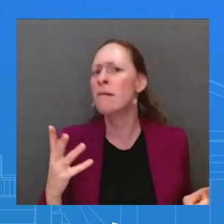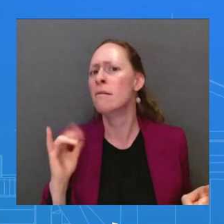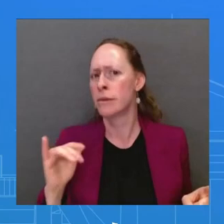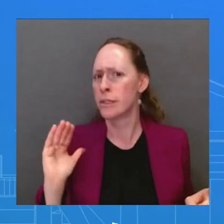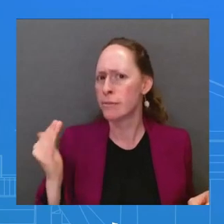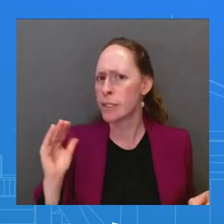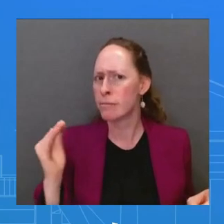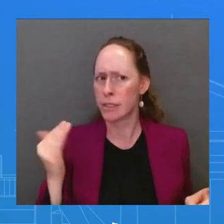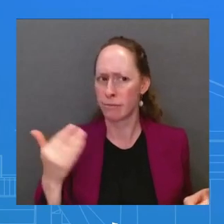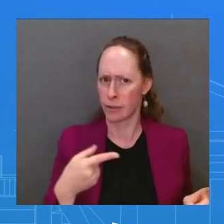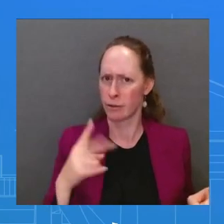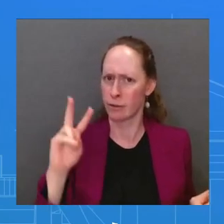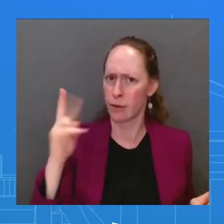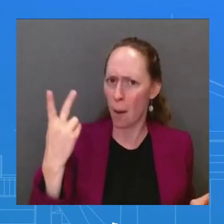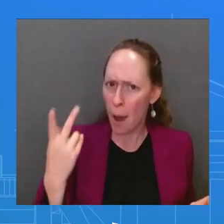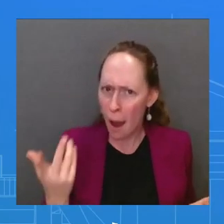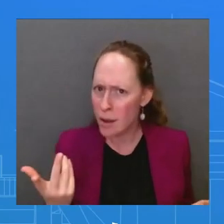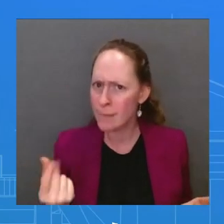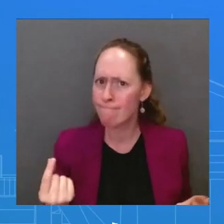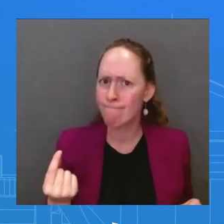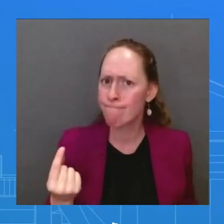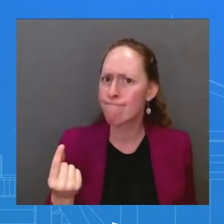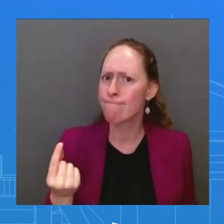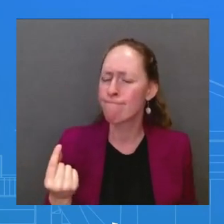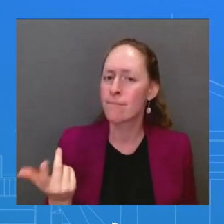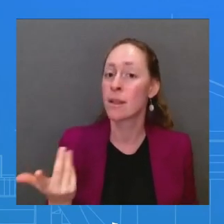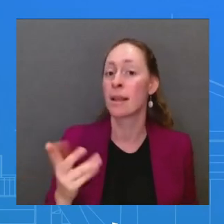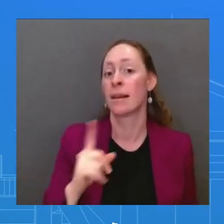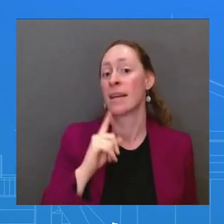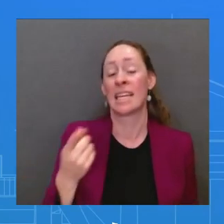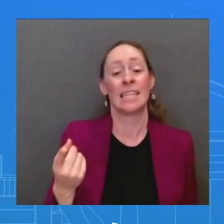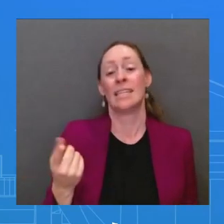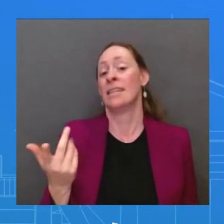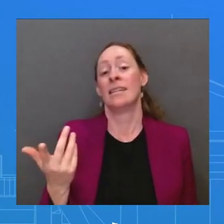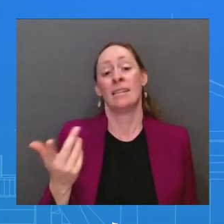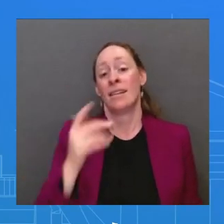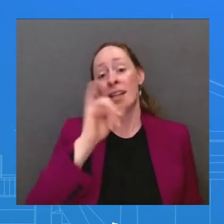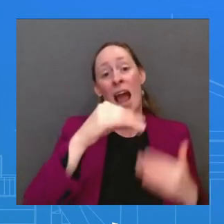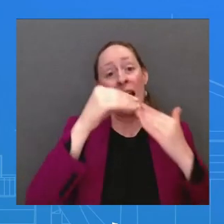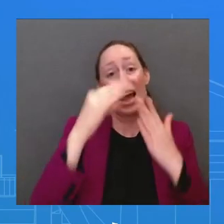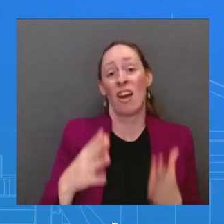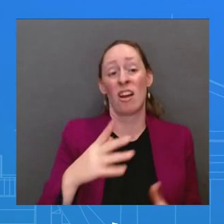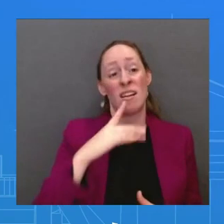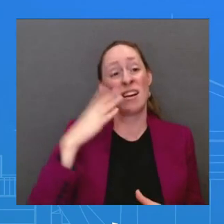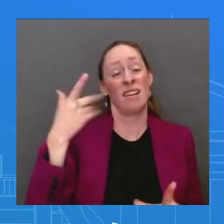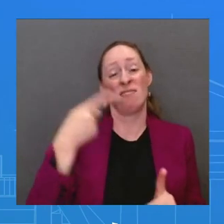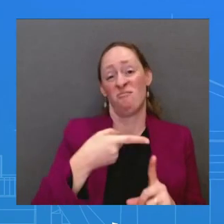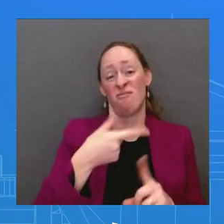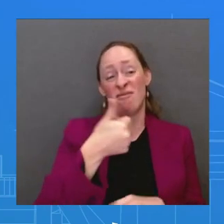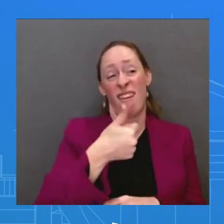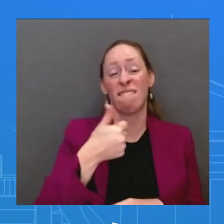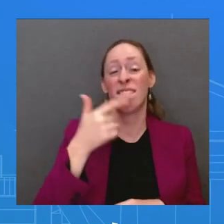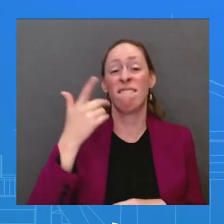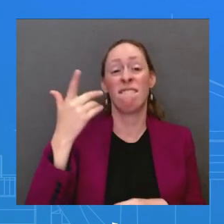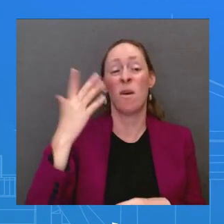and he obviously will be the ultimate decision maker. But we will continue to look for opportunities to dissuade the North Koreans